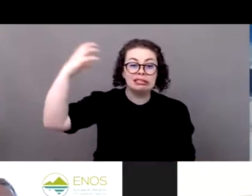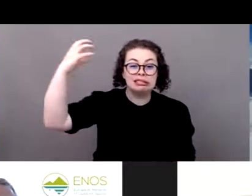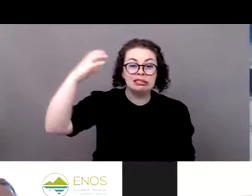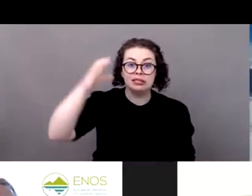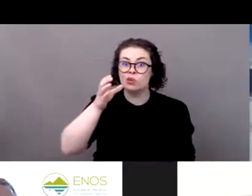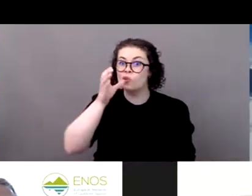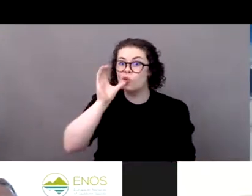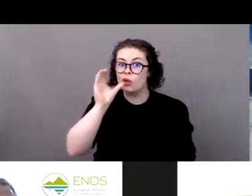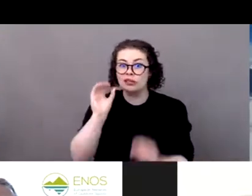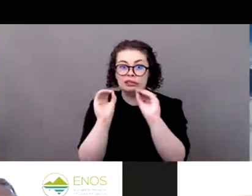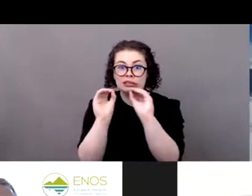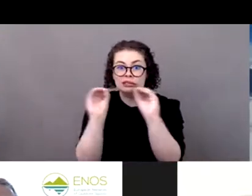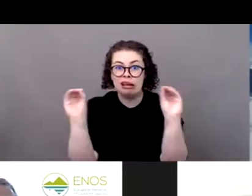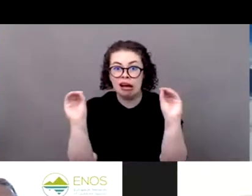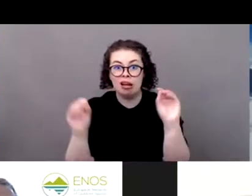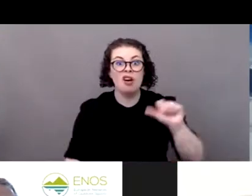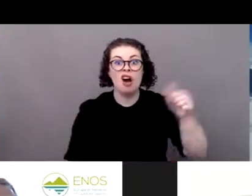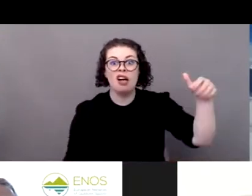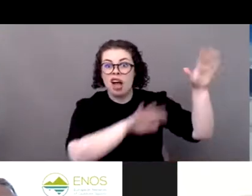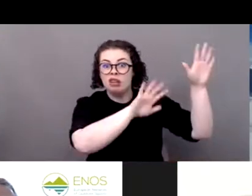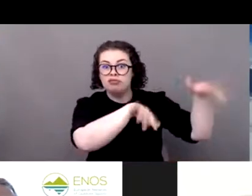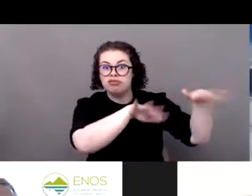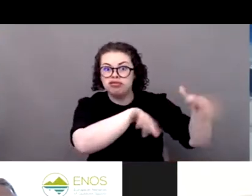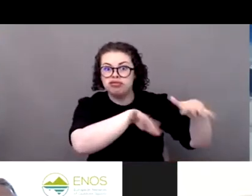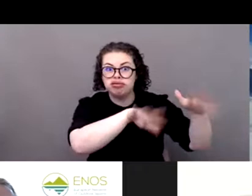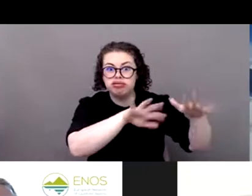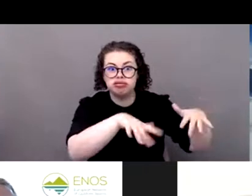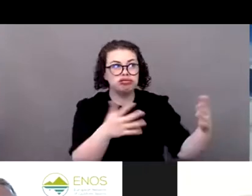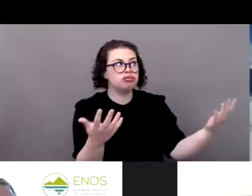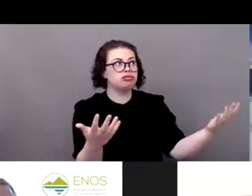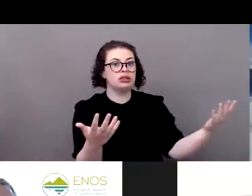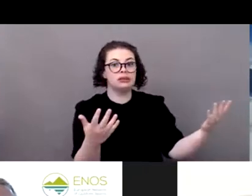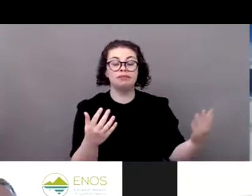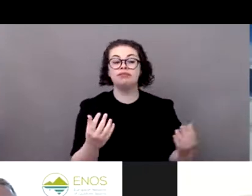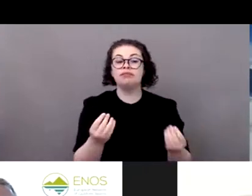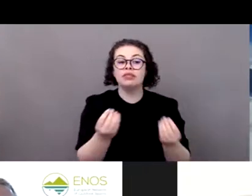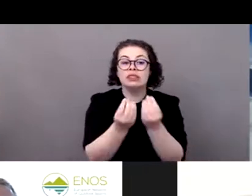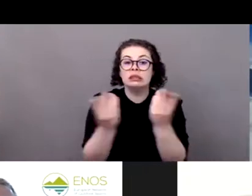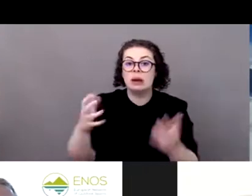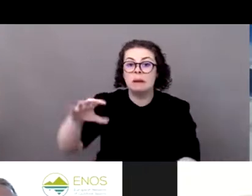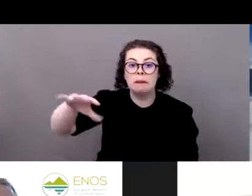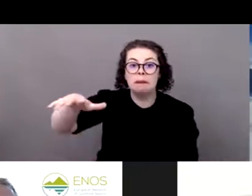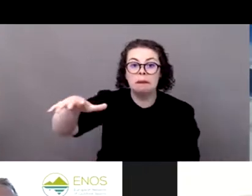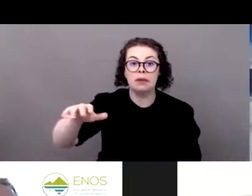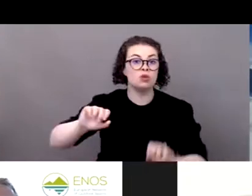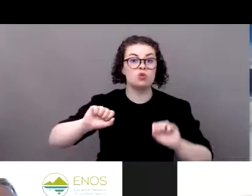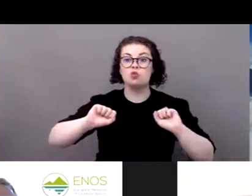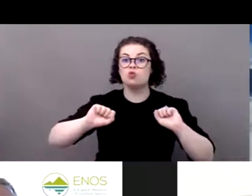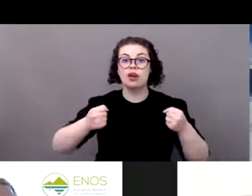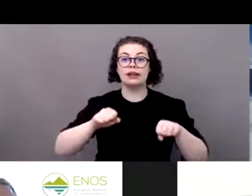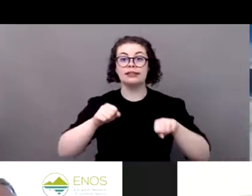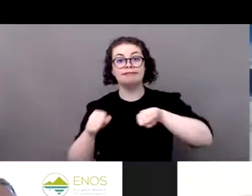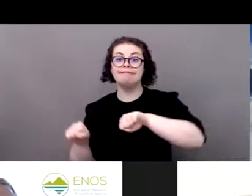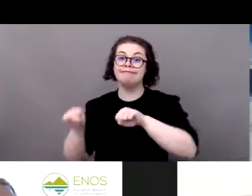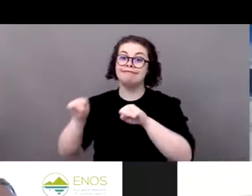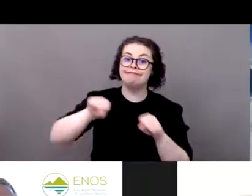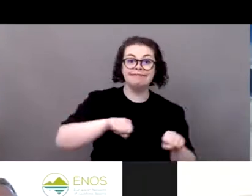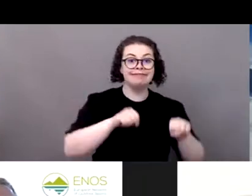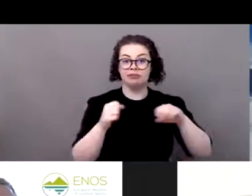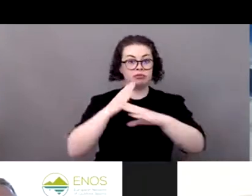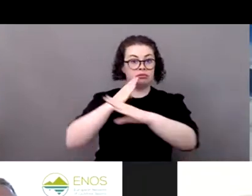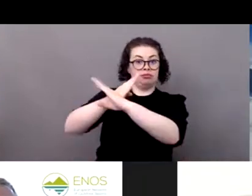navigable in other sectors and also because there is water, we